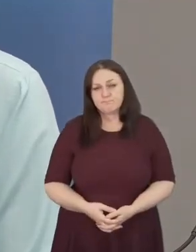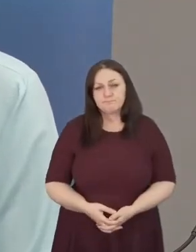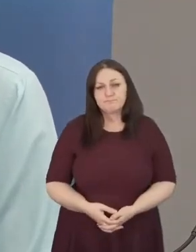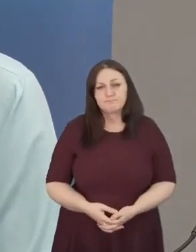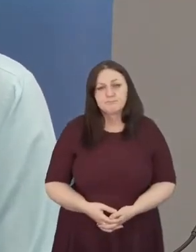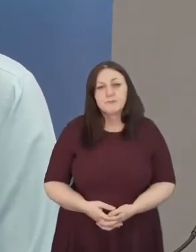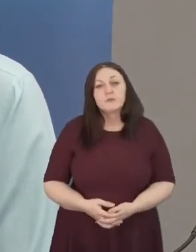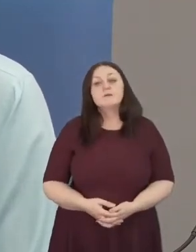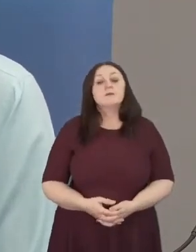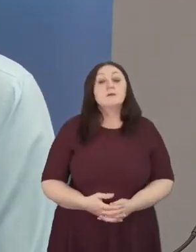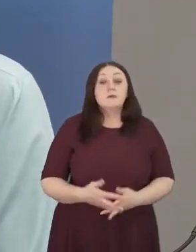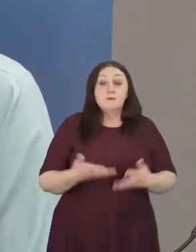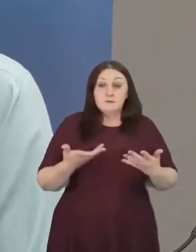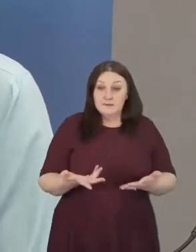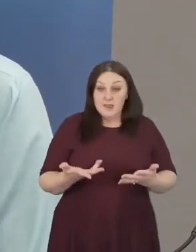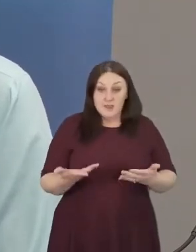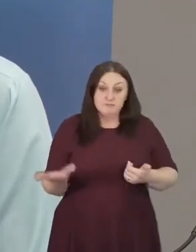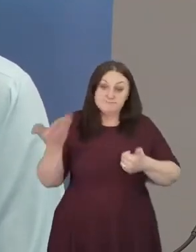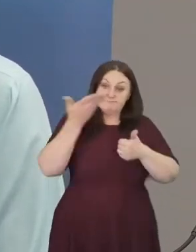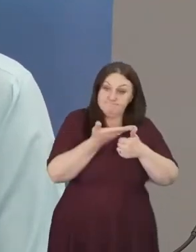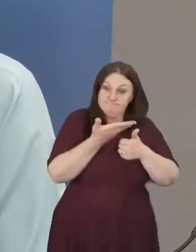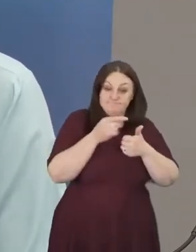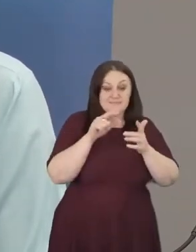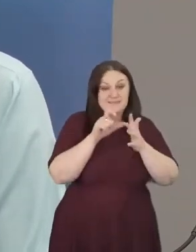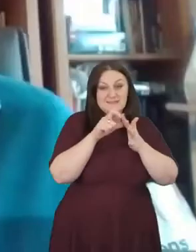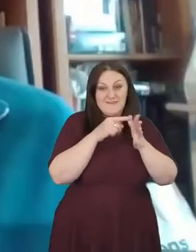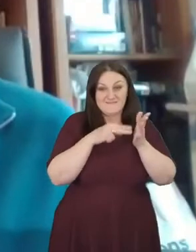So I'd like now to hand over to Dave.